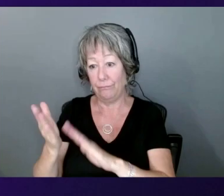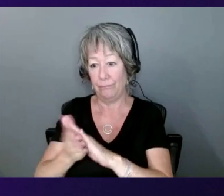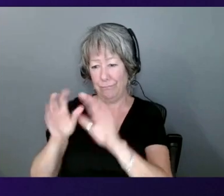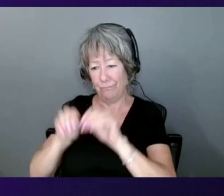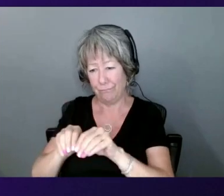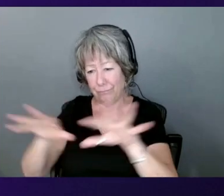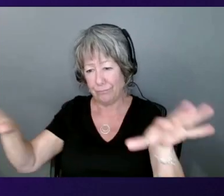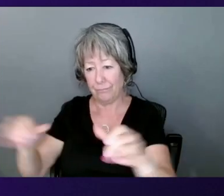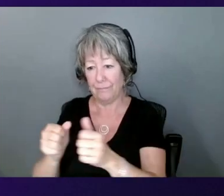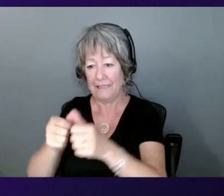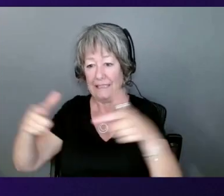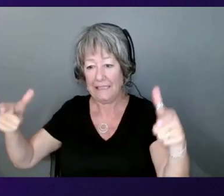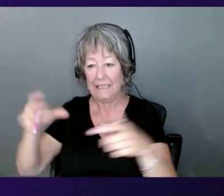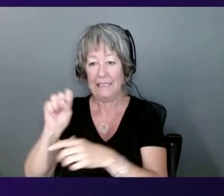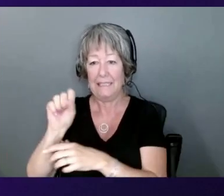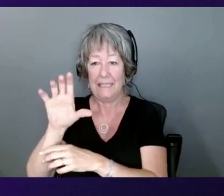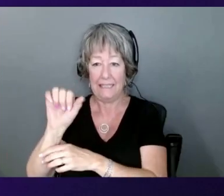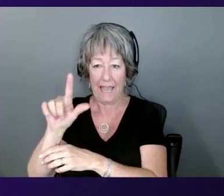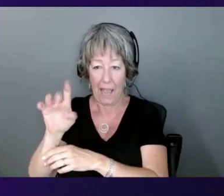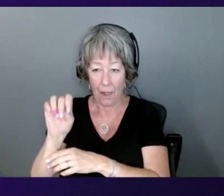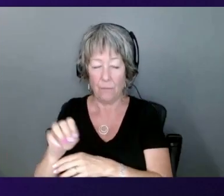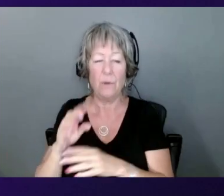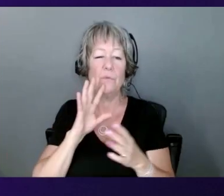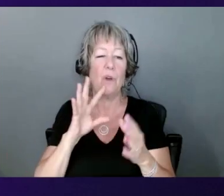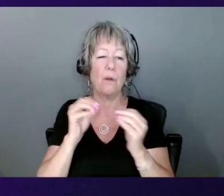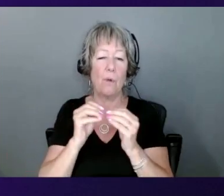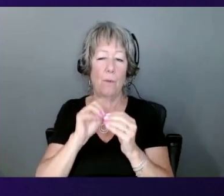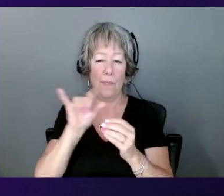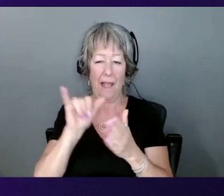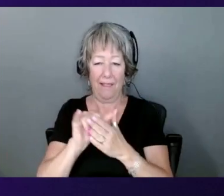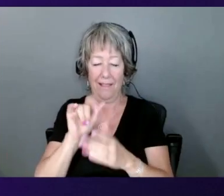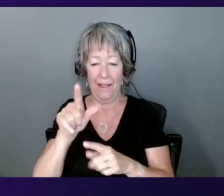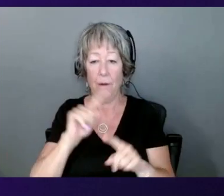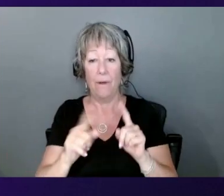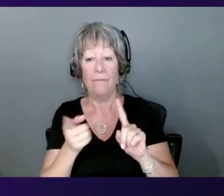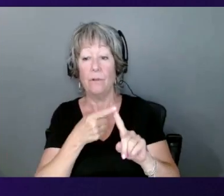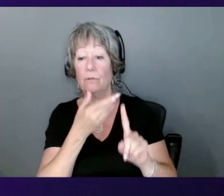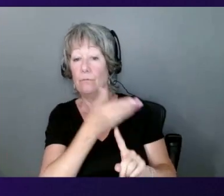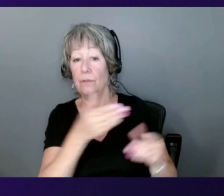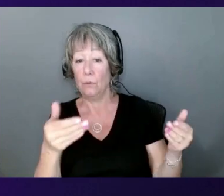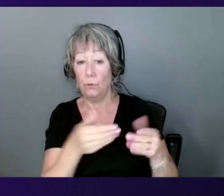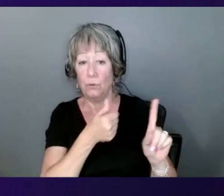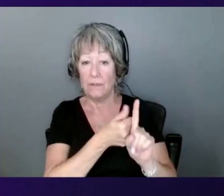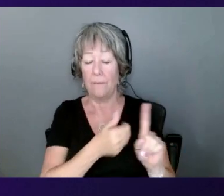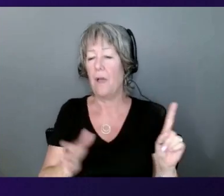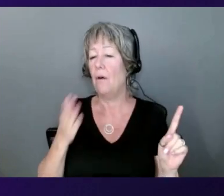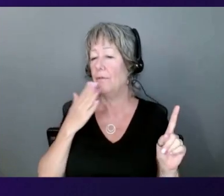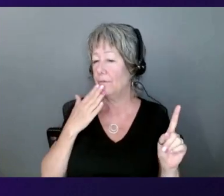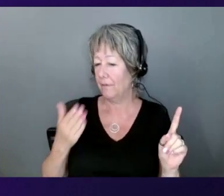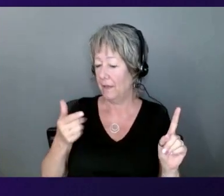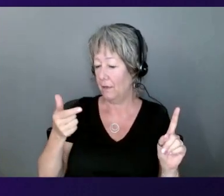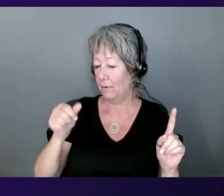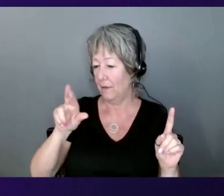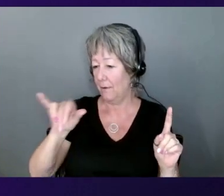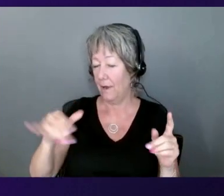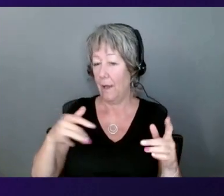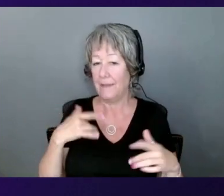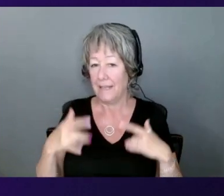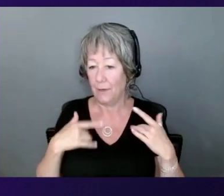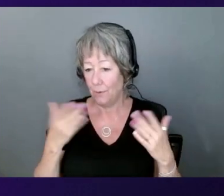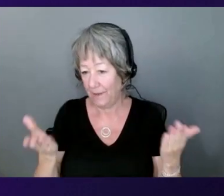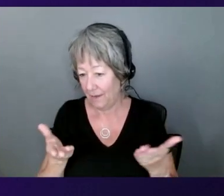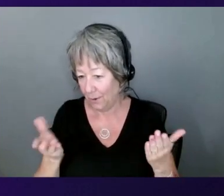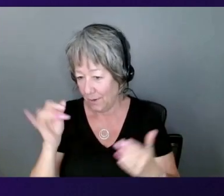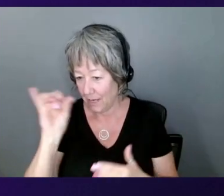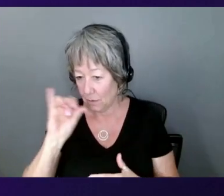something we'll talk a little bit more about later. But first, Nafa, why don't you introduce yourself? Thanks, Gary. I'm excited to be here as well. I do have